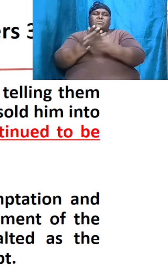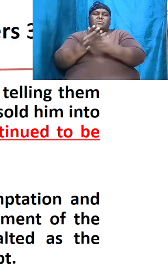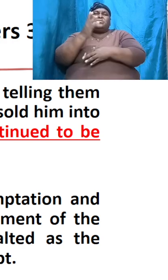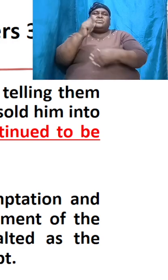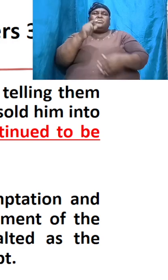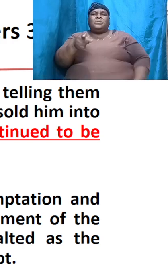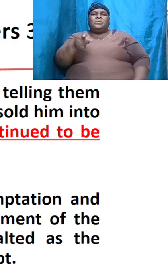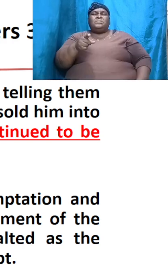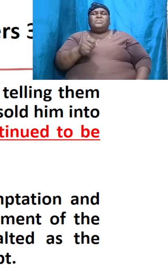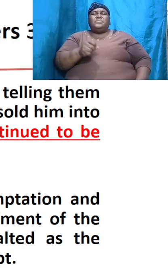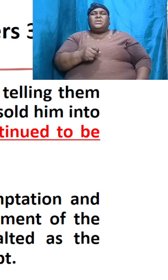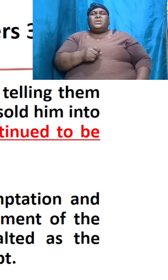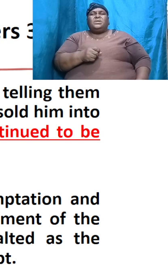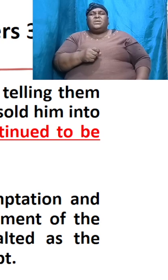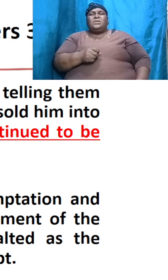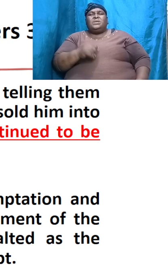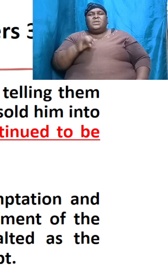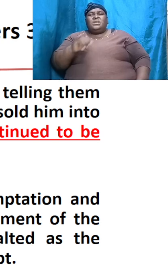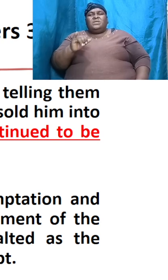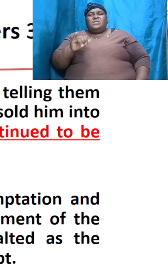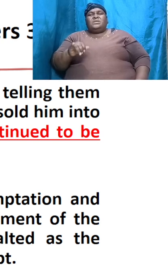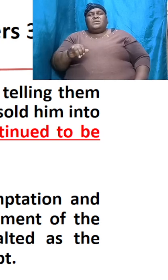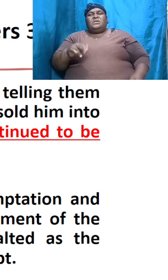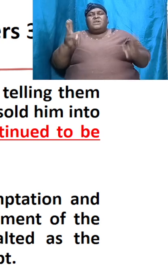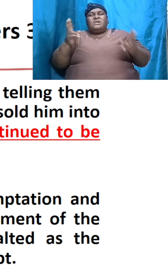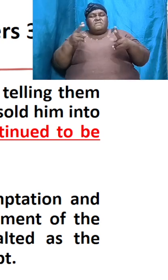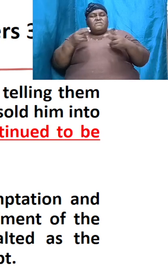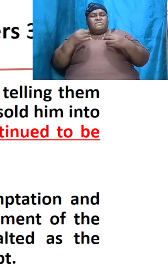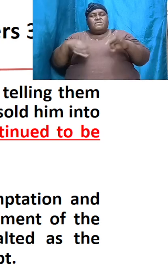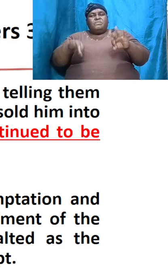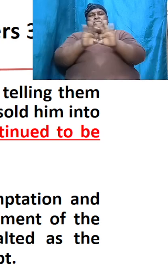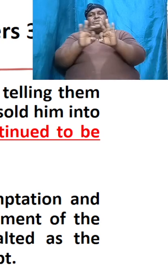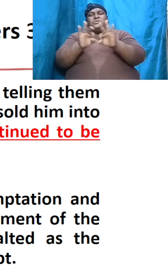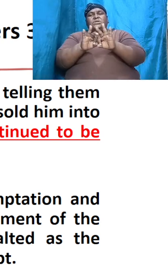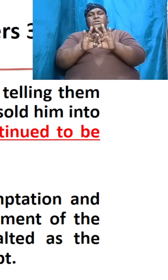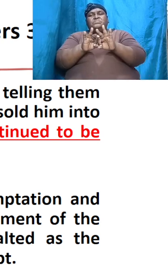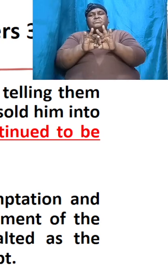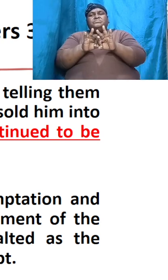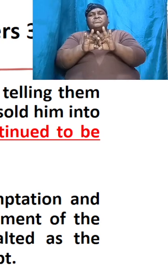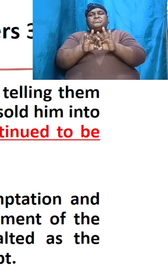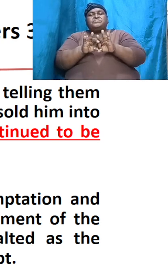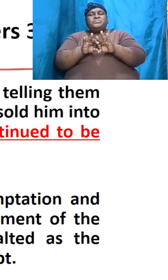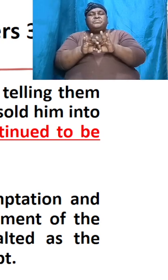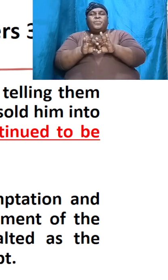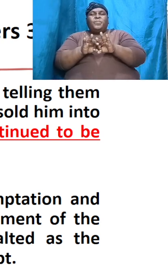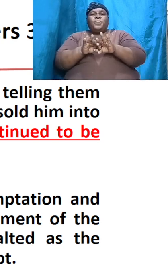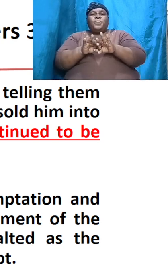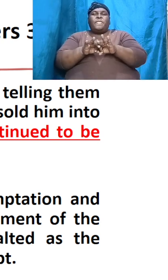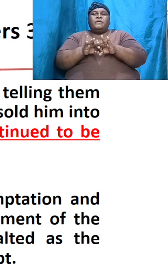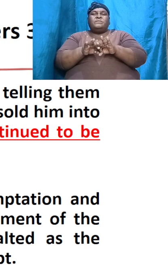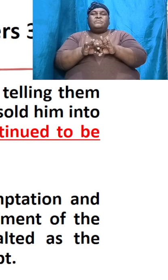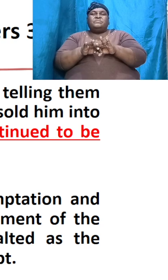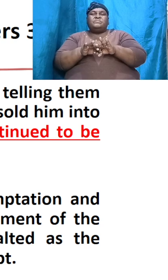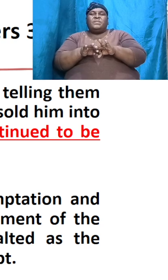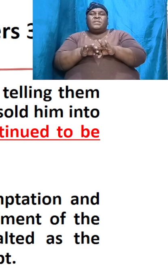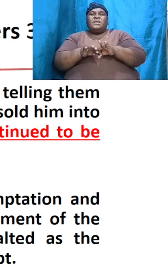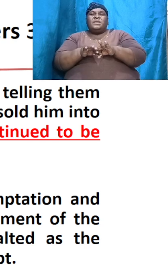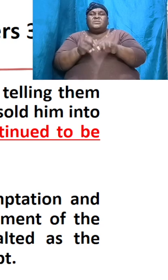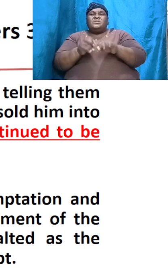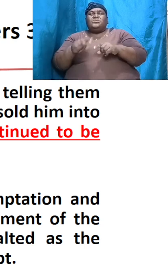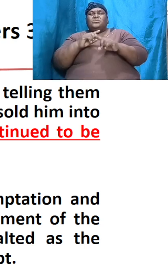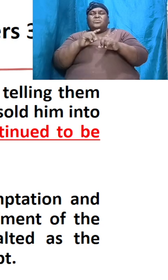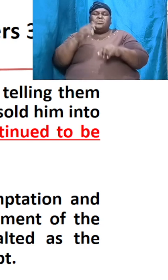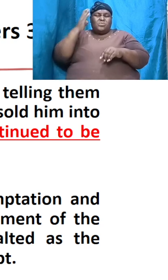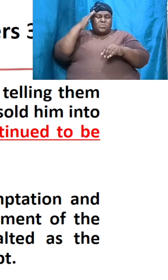and in Egypt and that was very significant after you know a lot of adversity and we know what he went